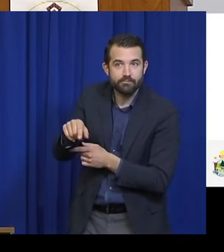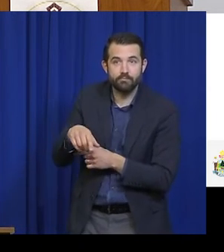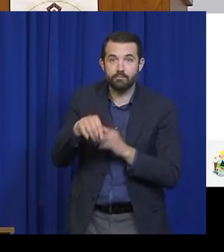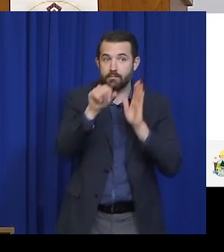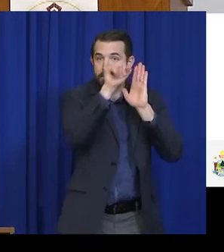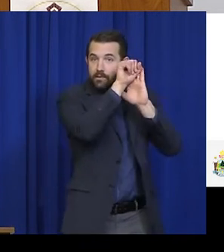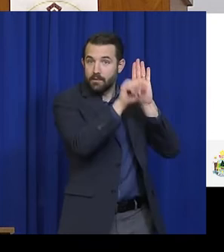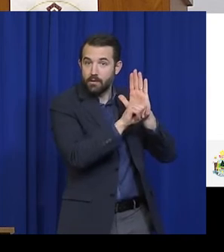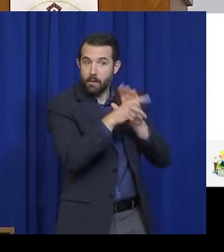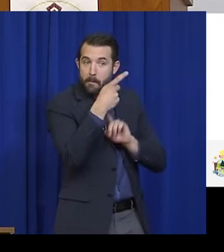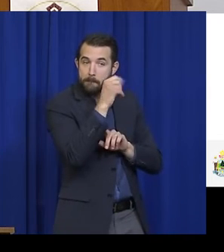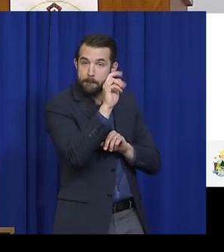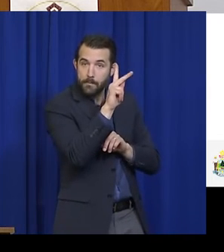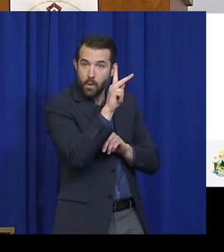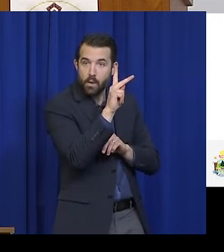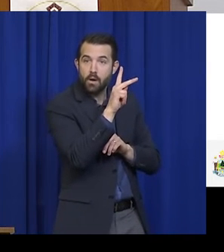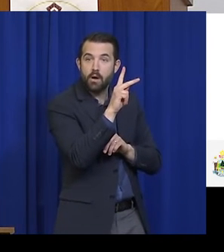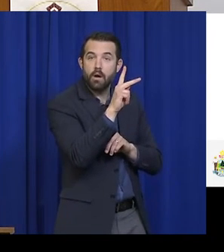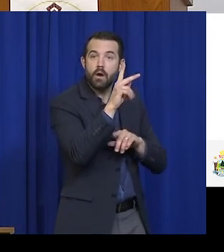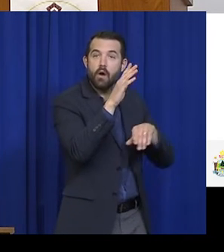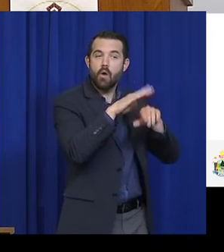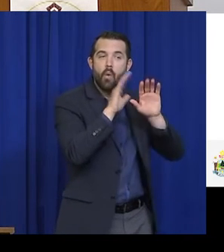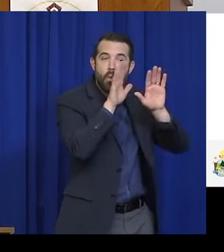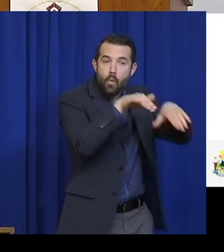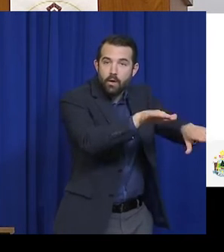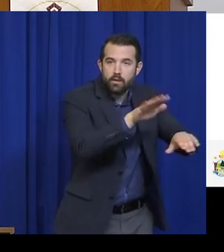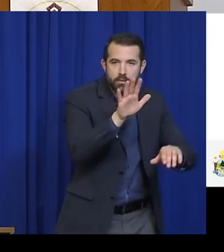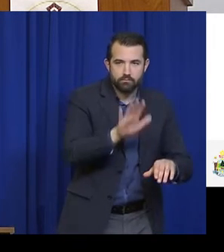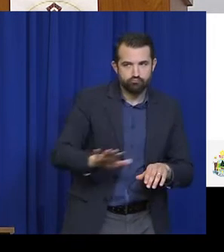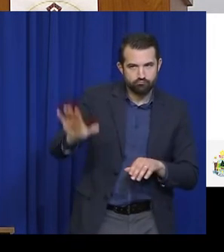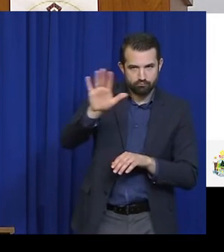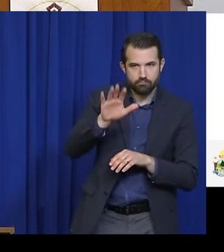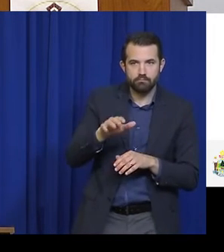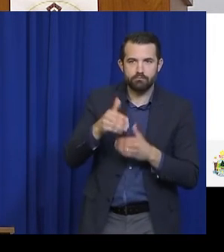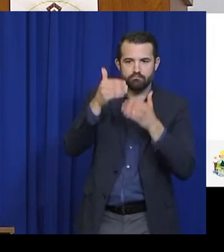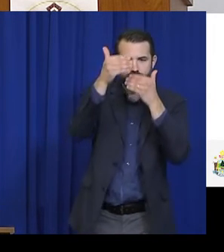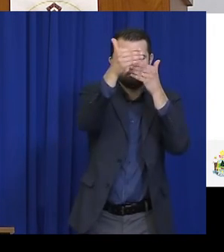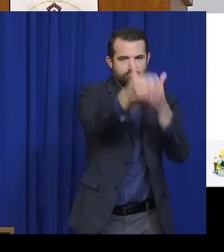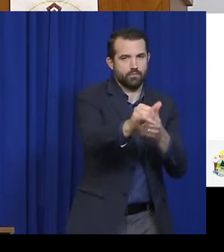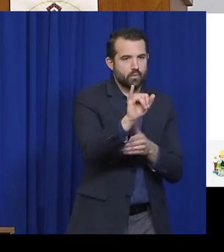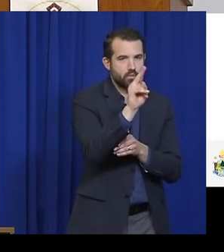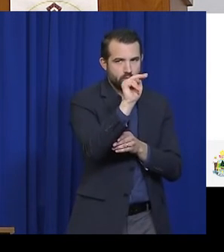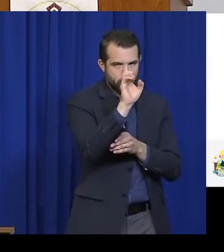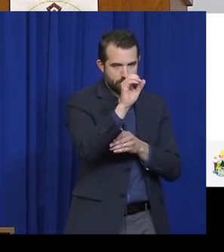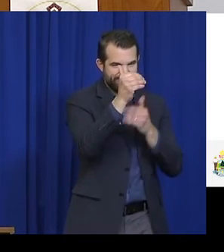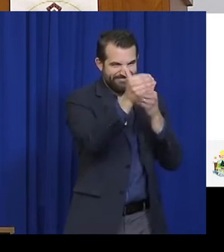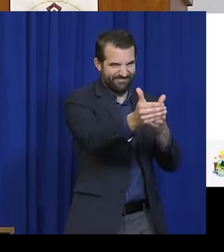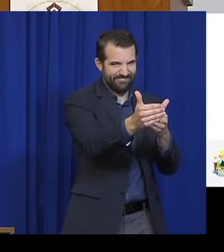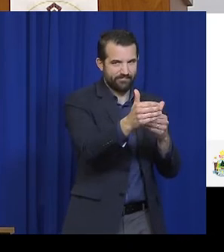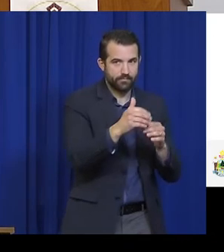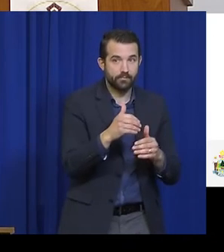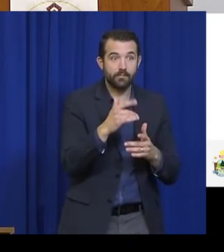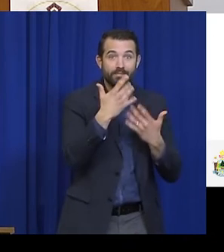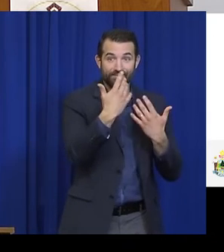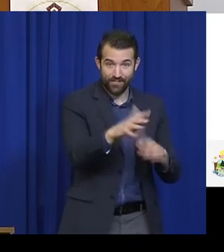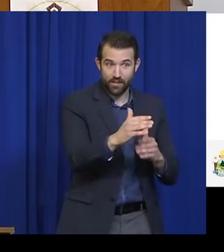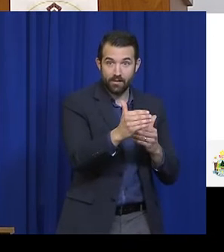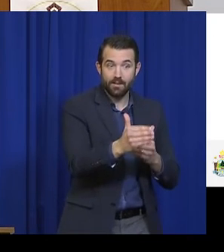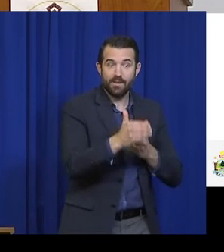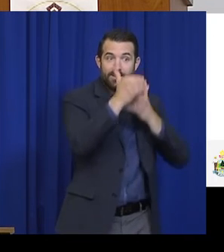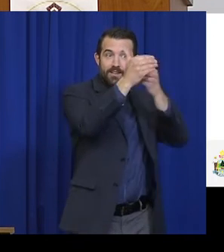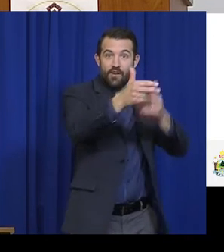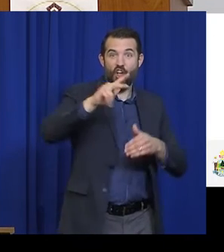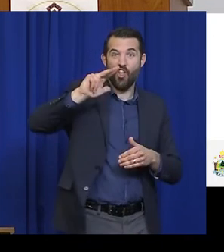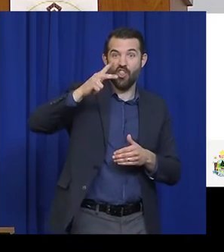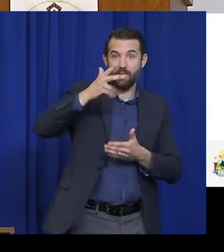that are closed now. That's stage 2. Stage 3, tentatively, beginning July 1,